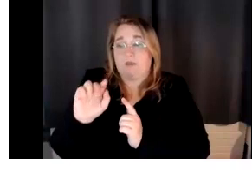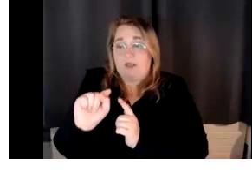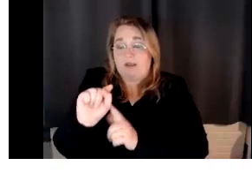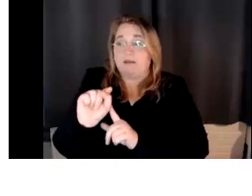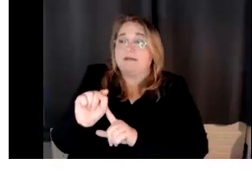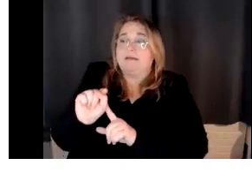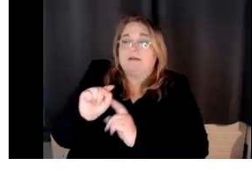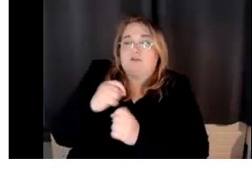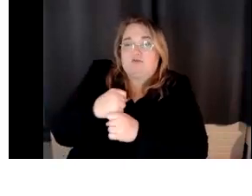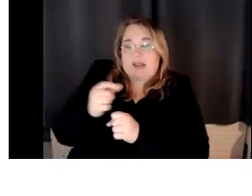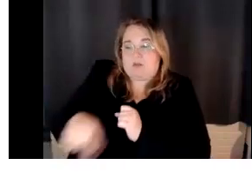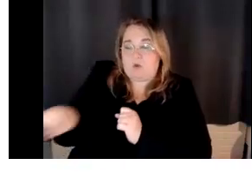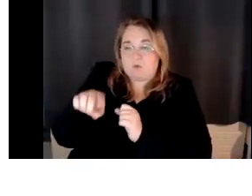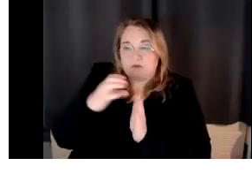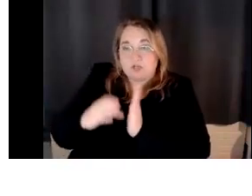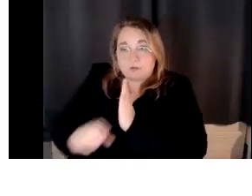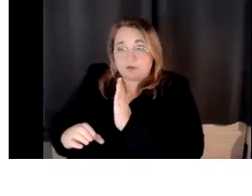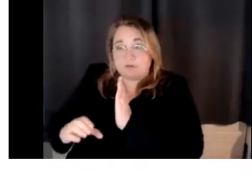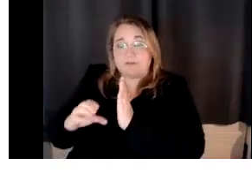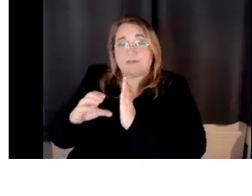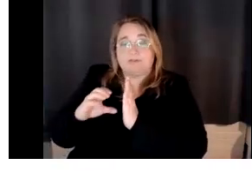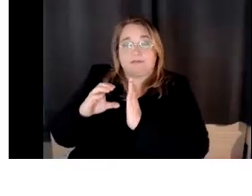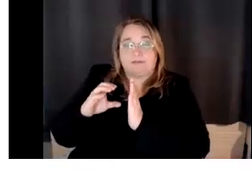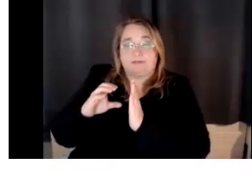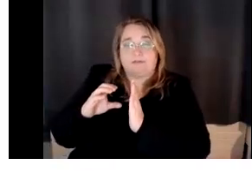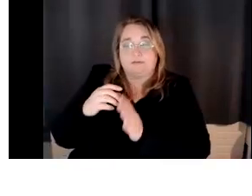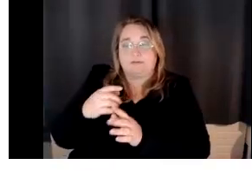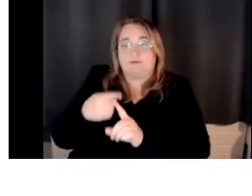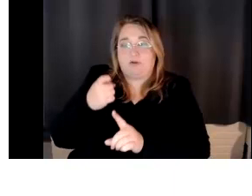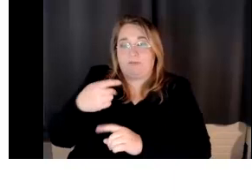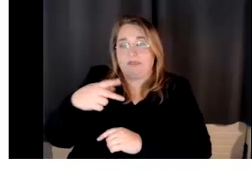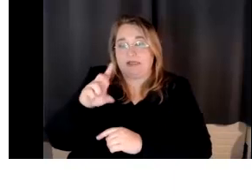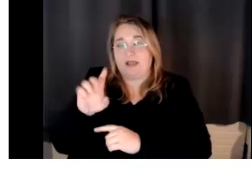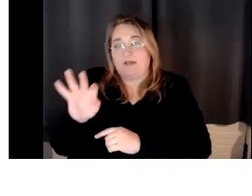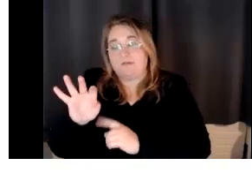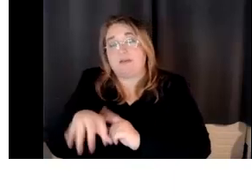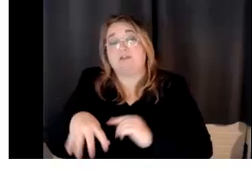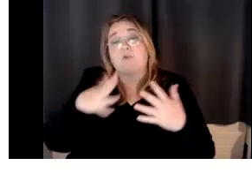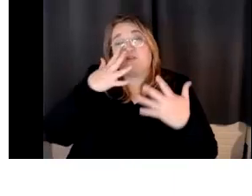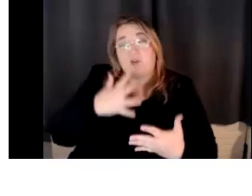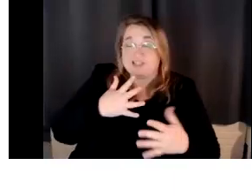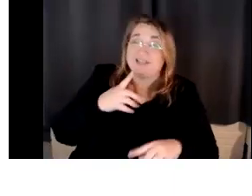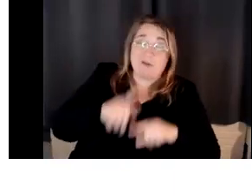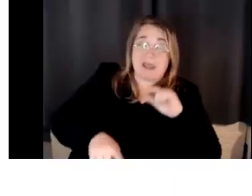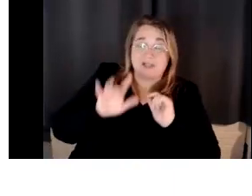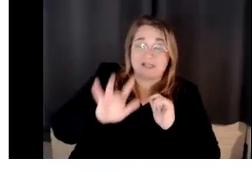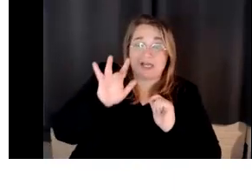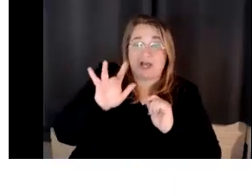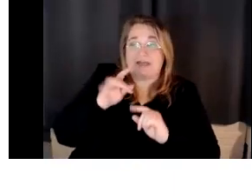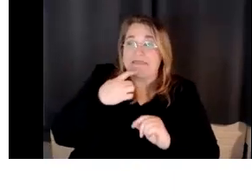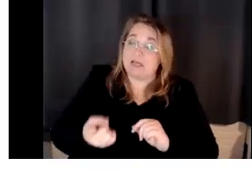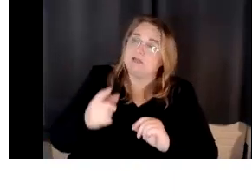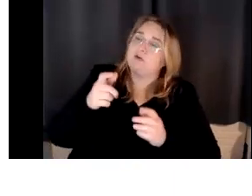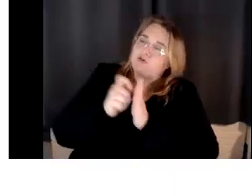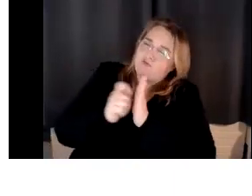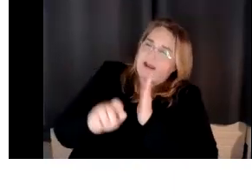know, I've tried, you can't just, you know, uh, click on this and say, you know, write a textbook, but it is in increments. So